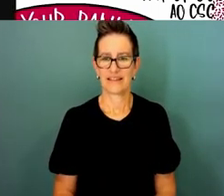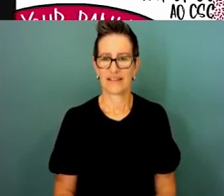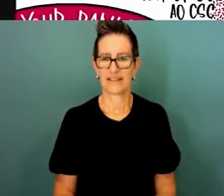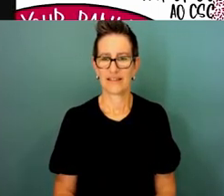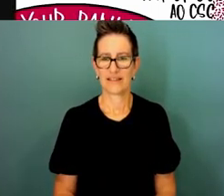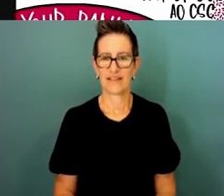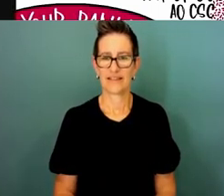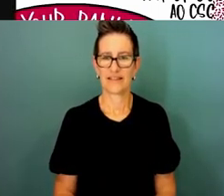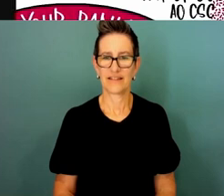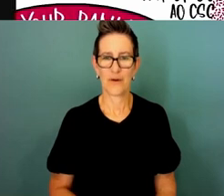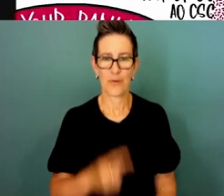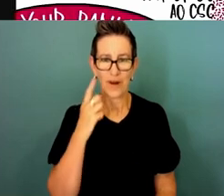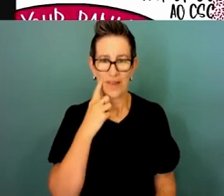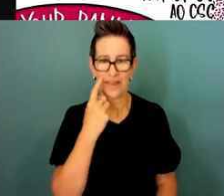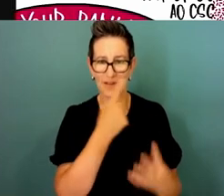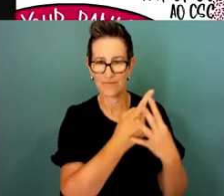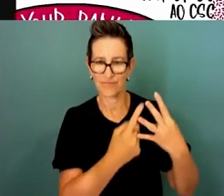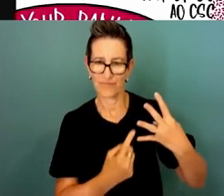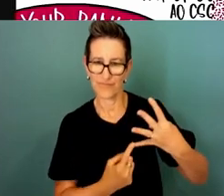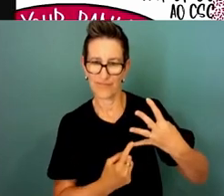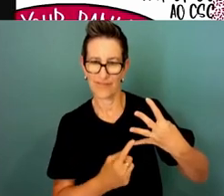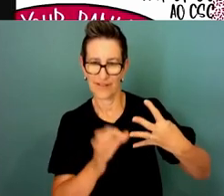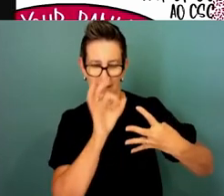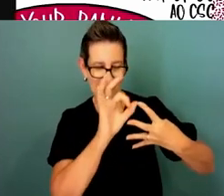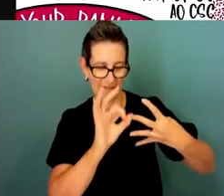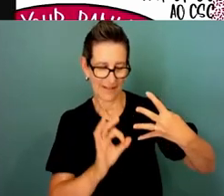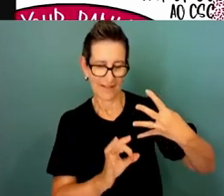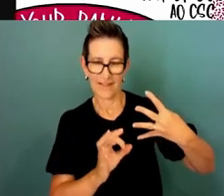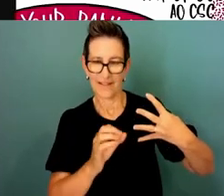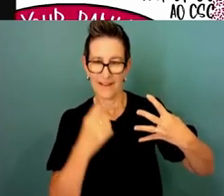what do you reckon Peter Jodie Ray Rachel what do you reckon good like